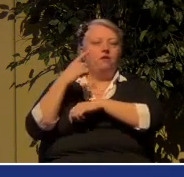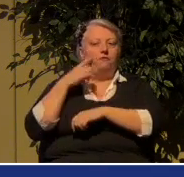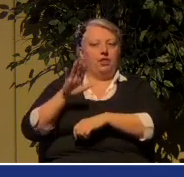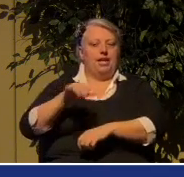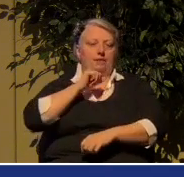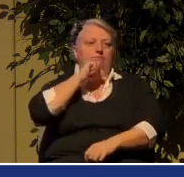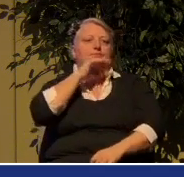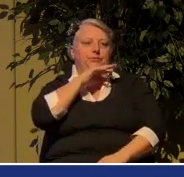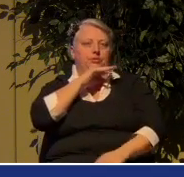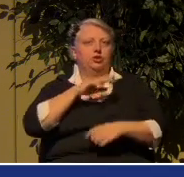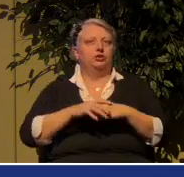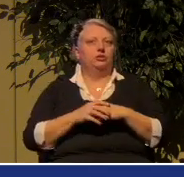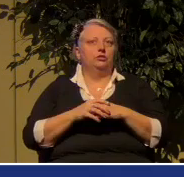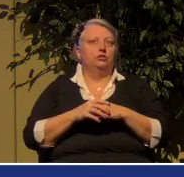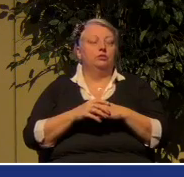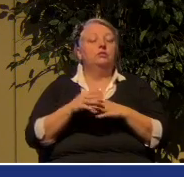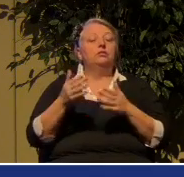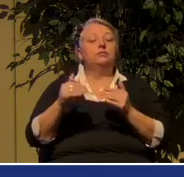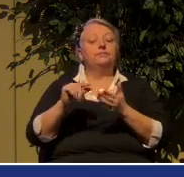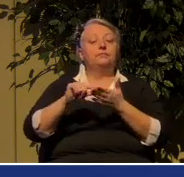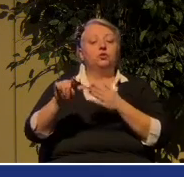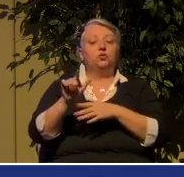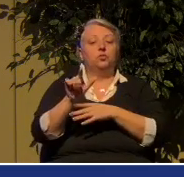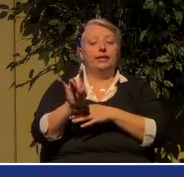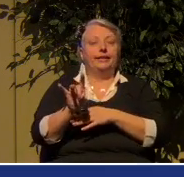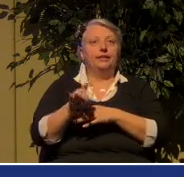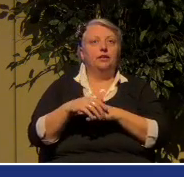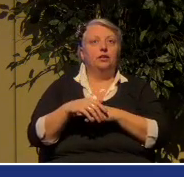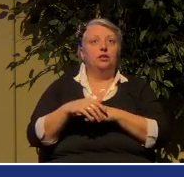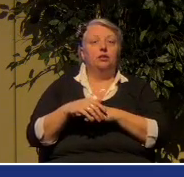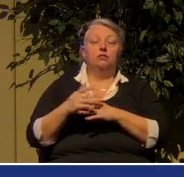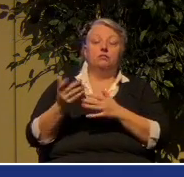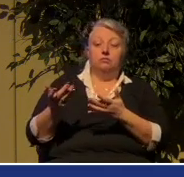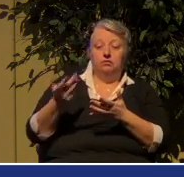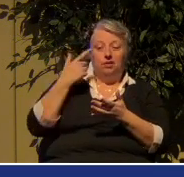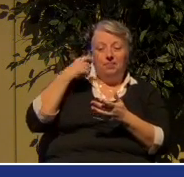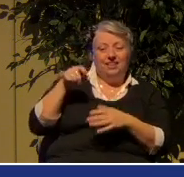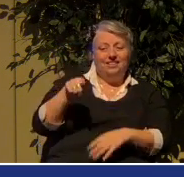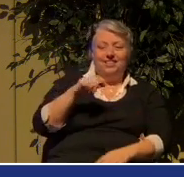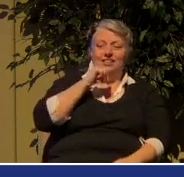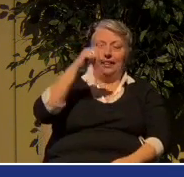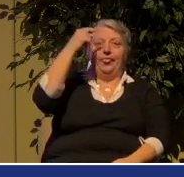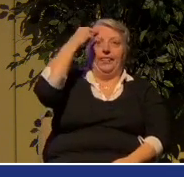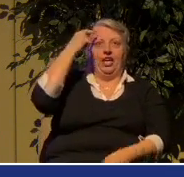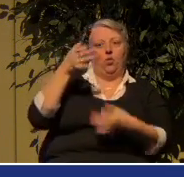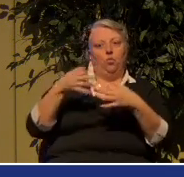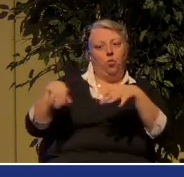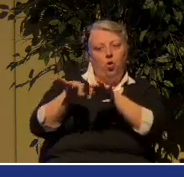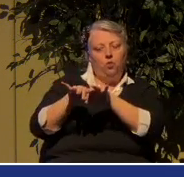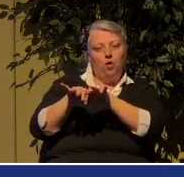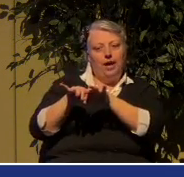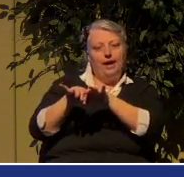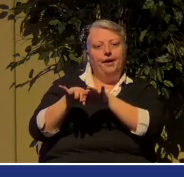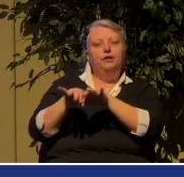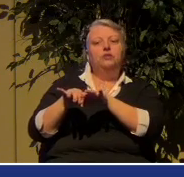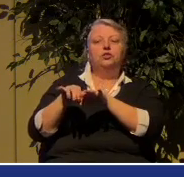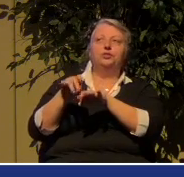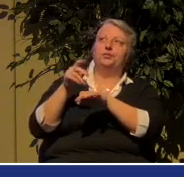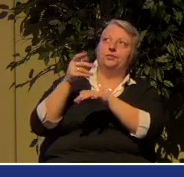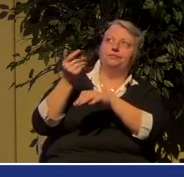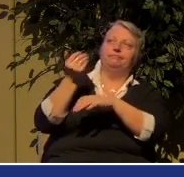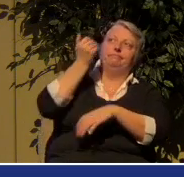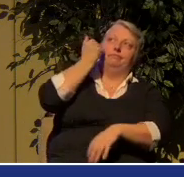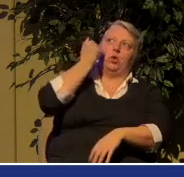And then it goes on to say in verse 28, furthermore, since they did not think it worthwhile to retain the knowledge of God,